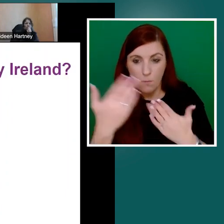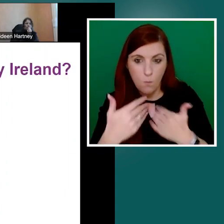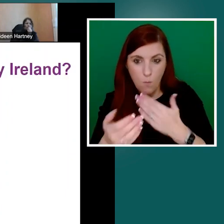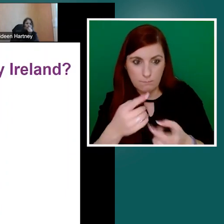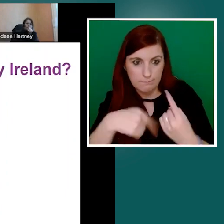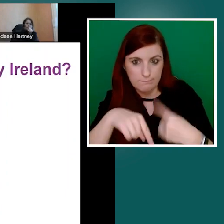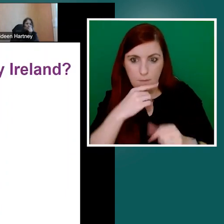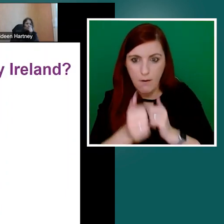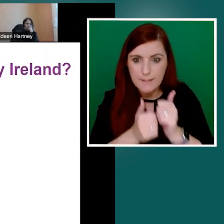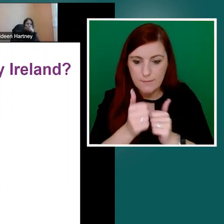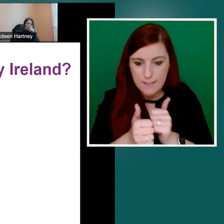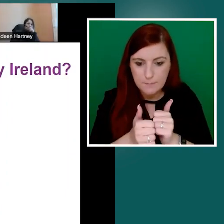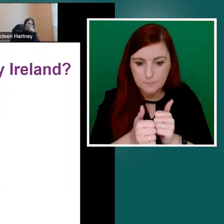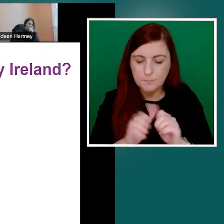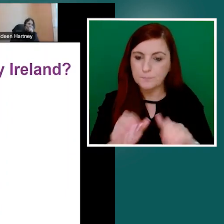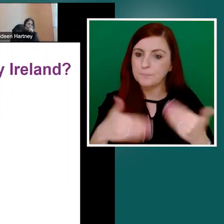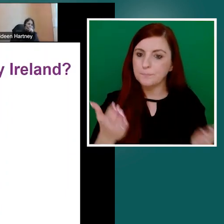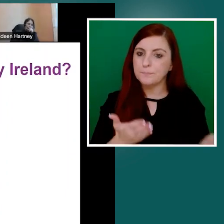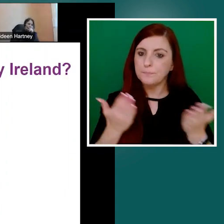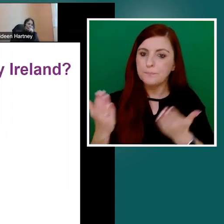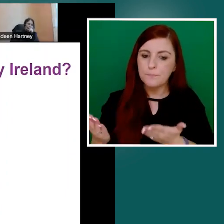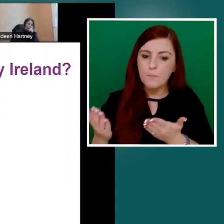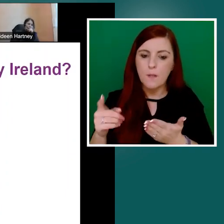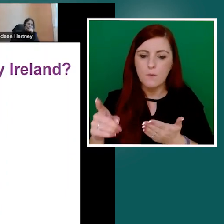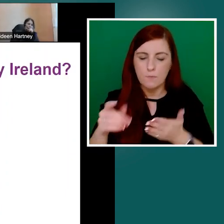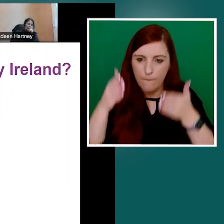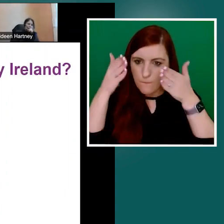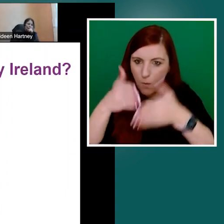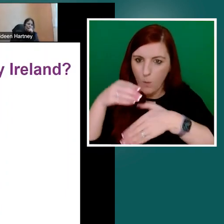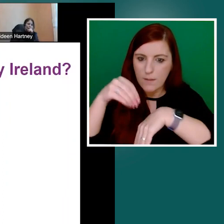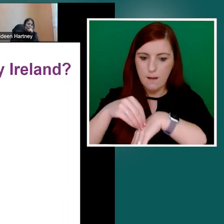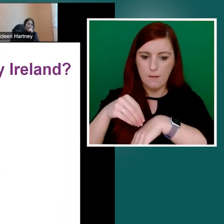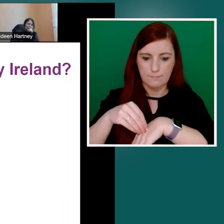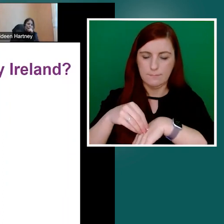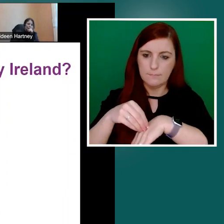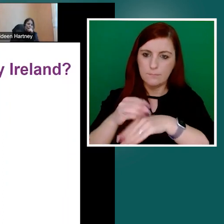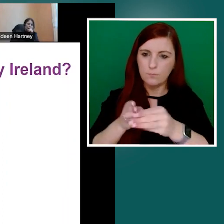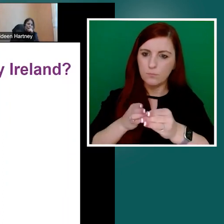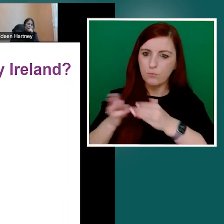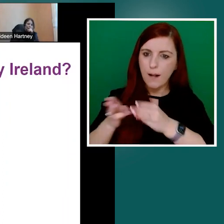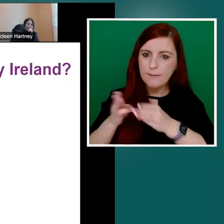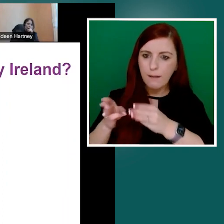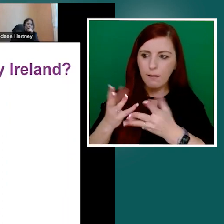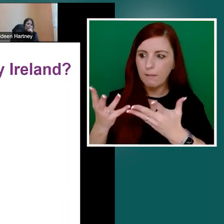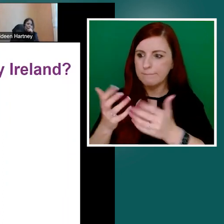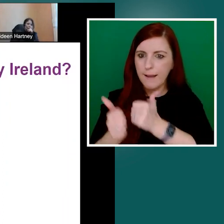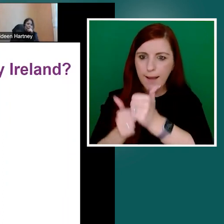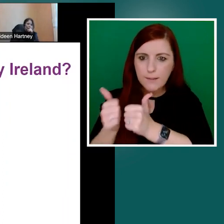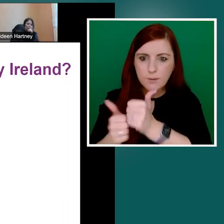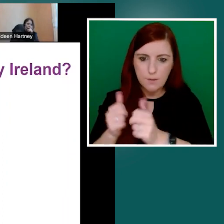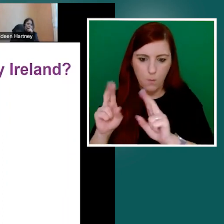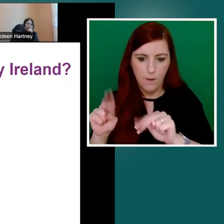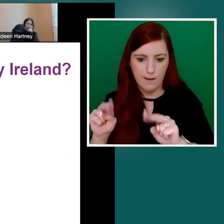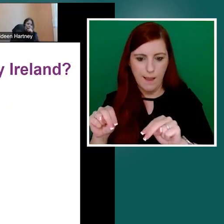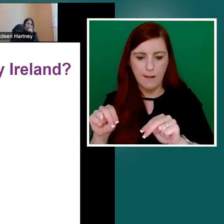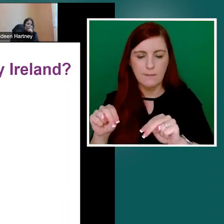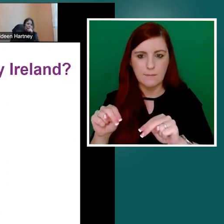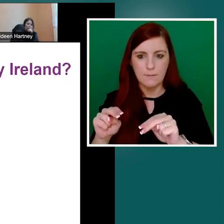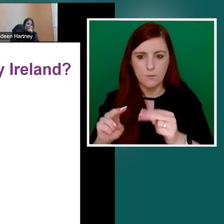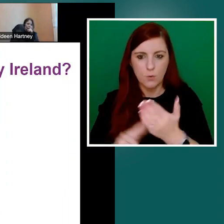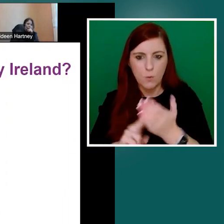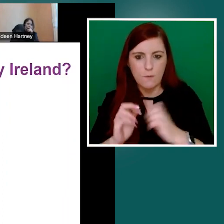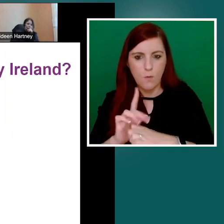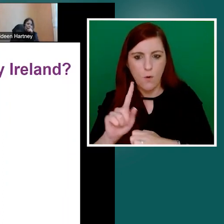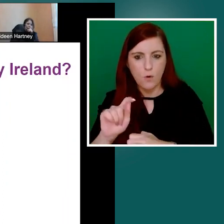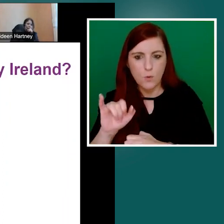practical actions that we can all take with this toolkit. And in addition to build a literacy friendly Ireland and a literacy